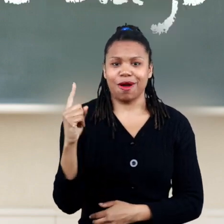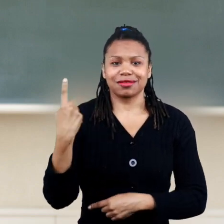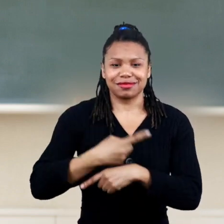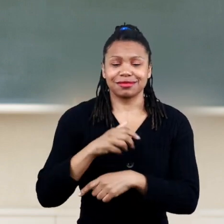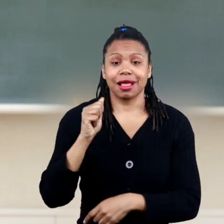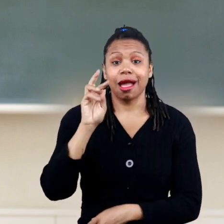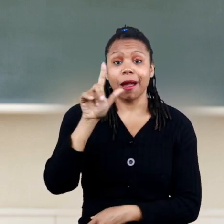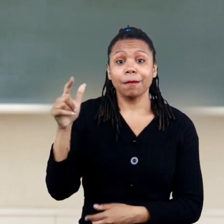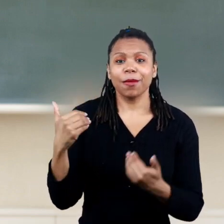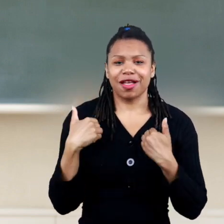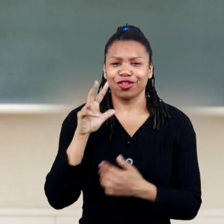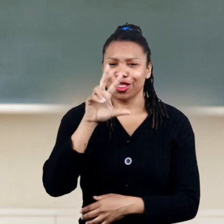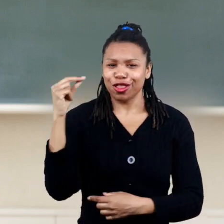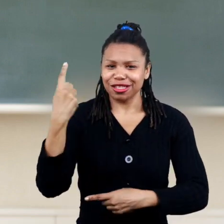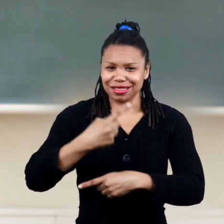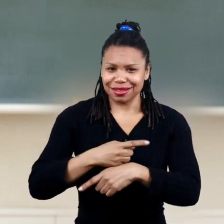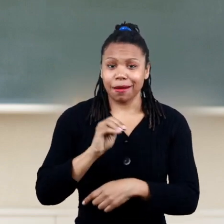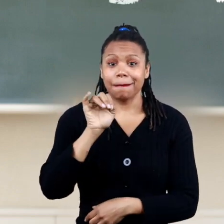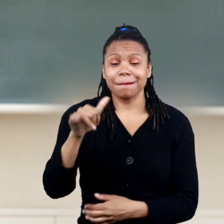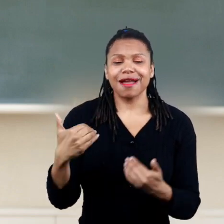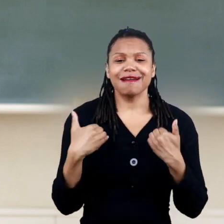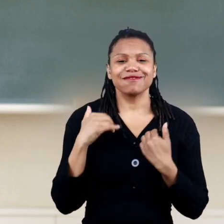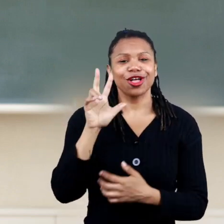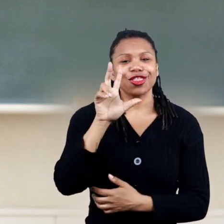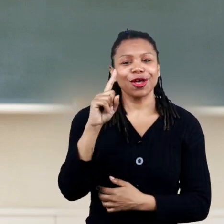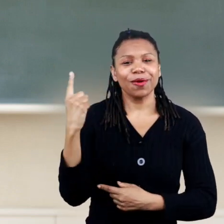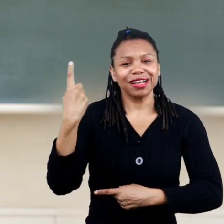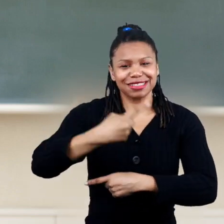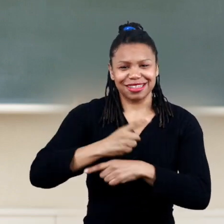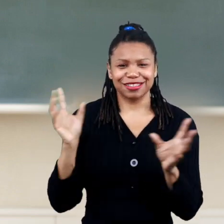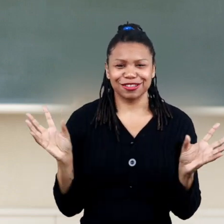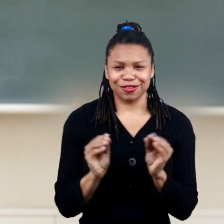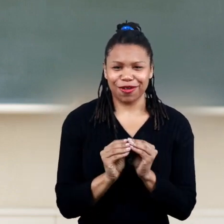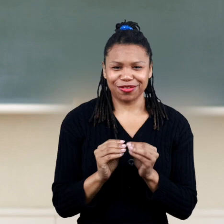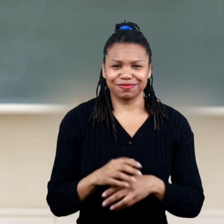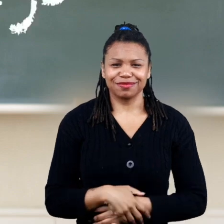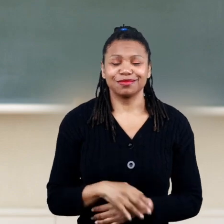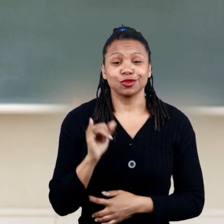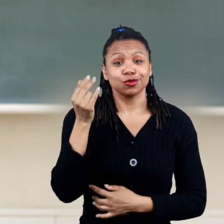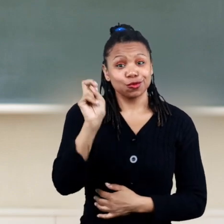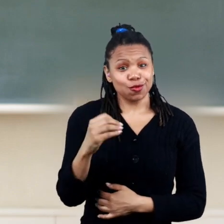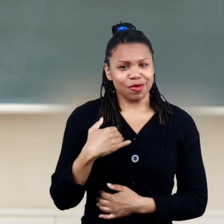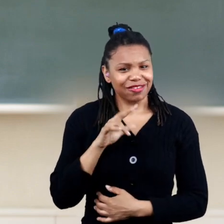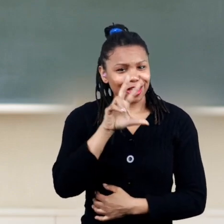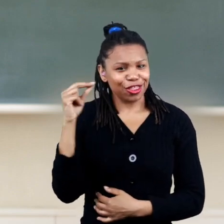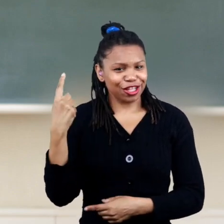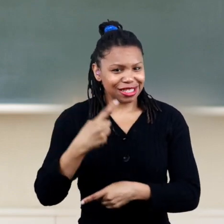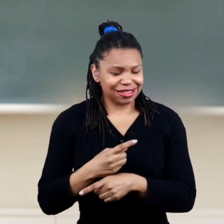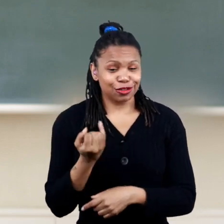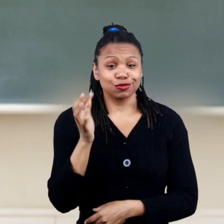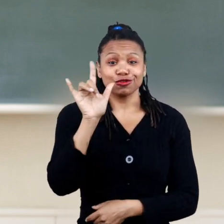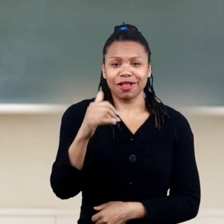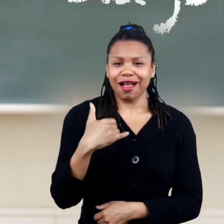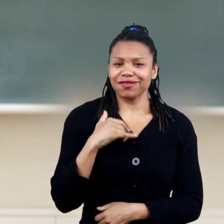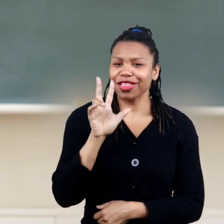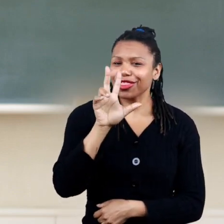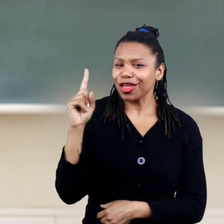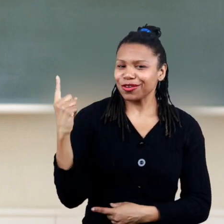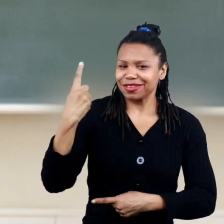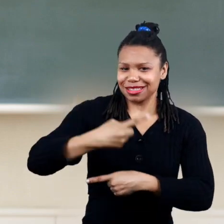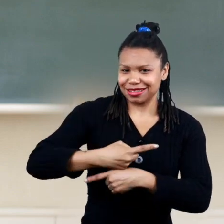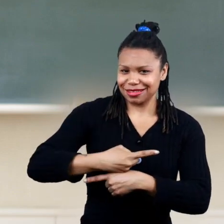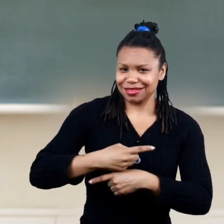days april has 30 days may has 31 days june has 31 days